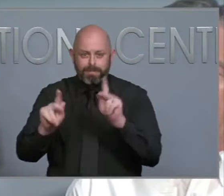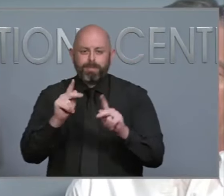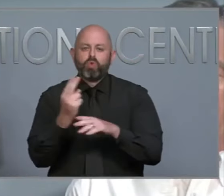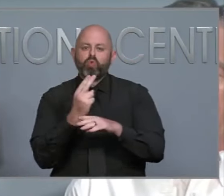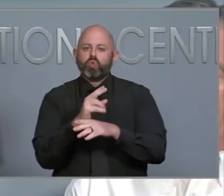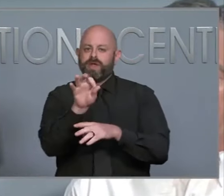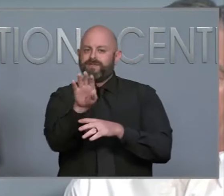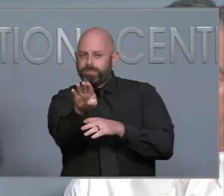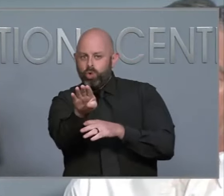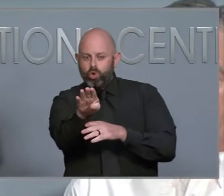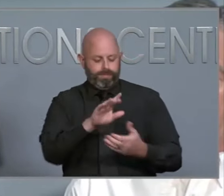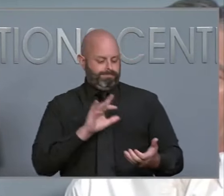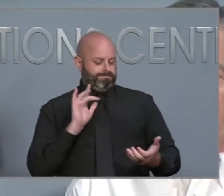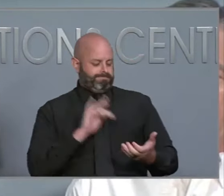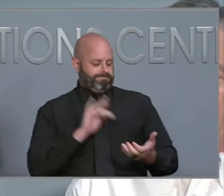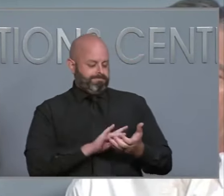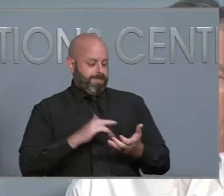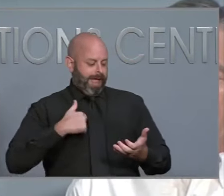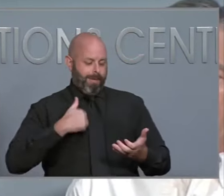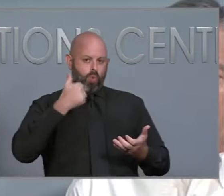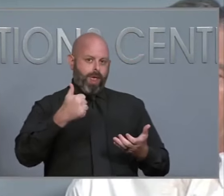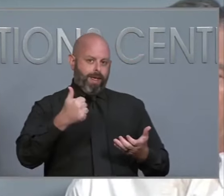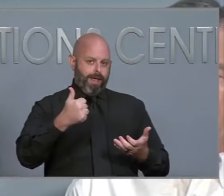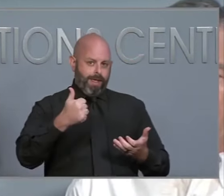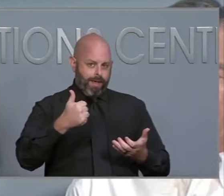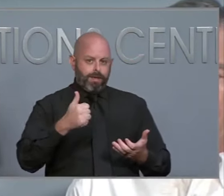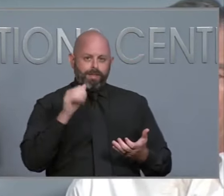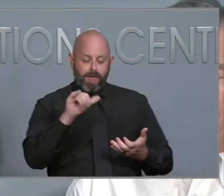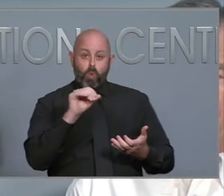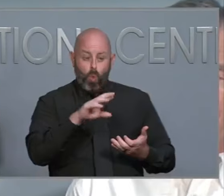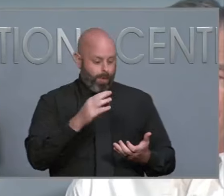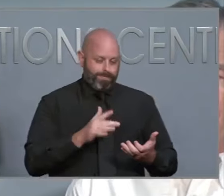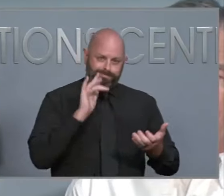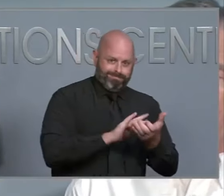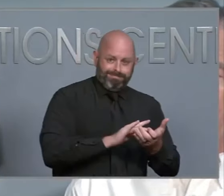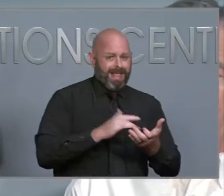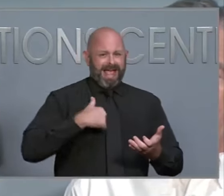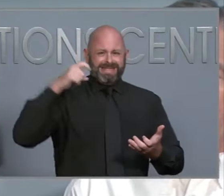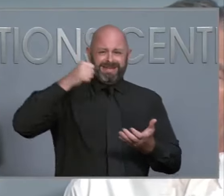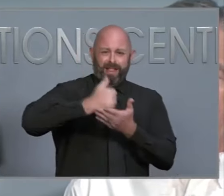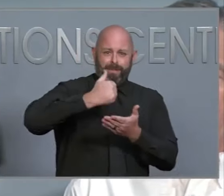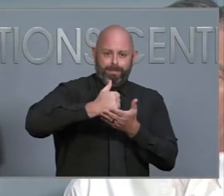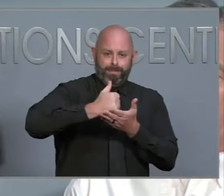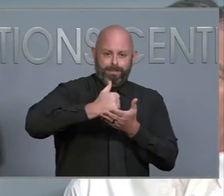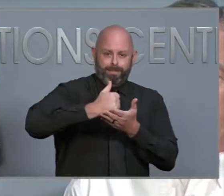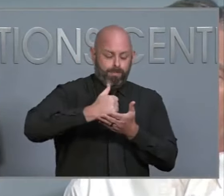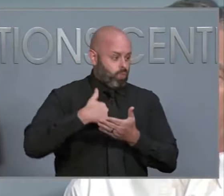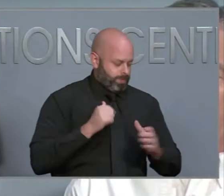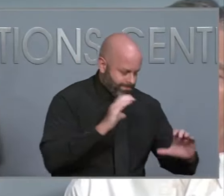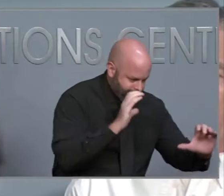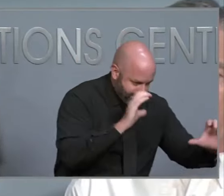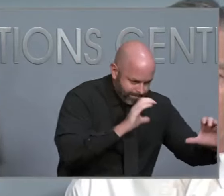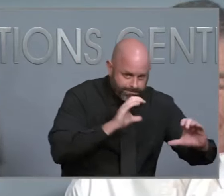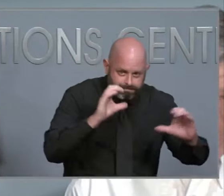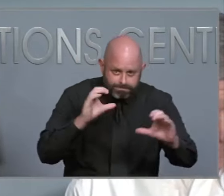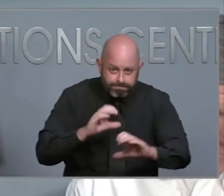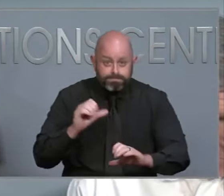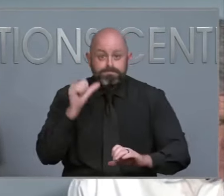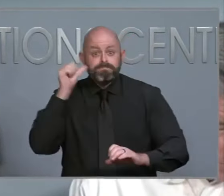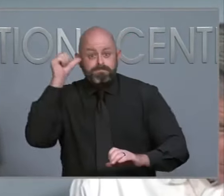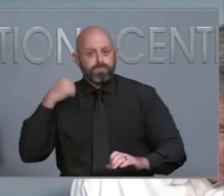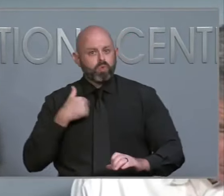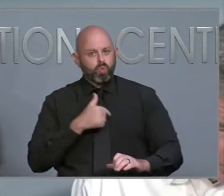go out and rescue those people. The one specifically you're talking about, they were 41 people out of that neighborhood that we